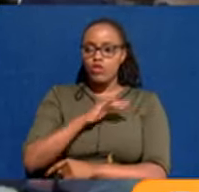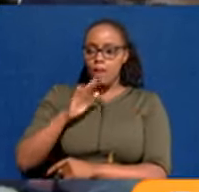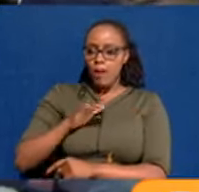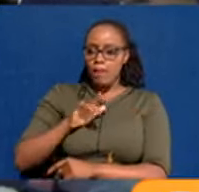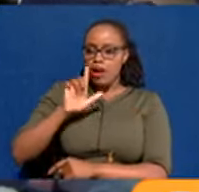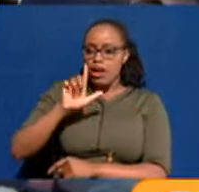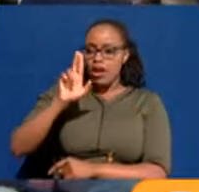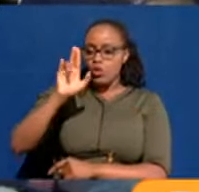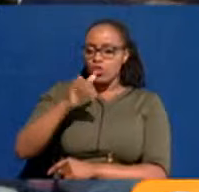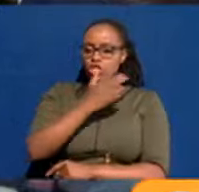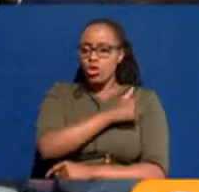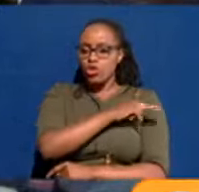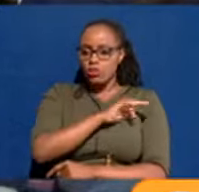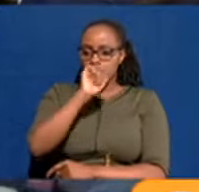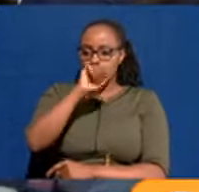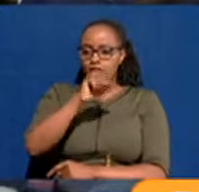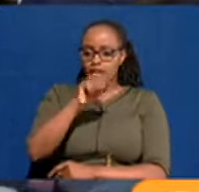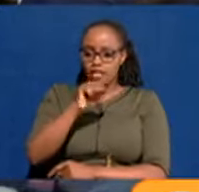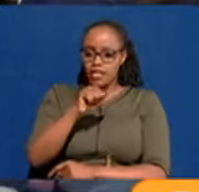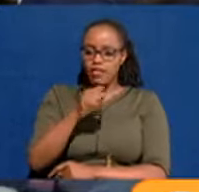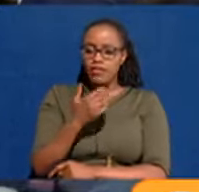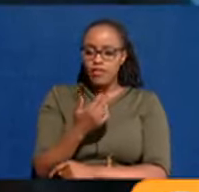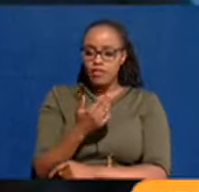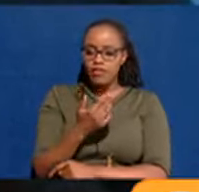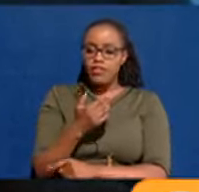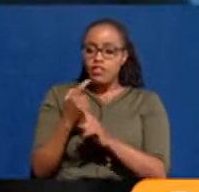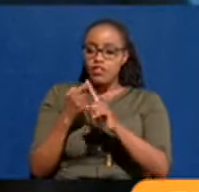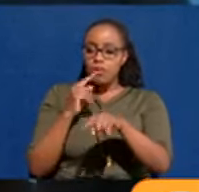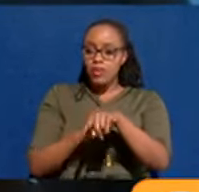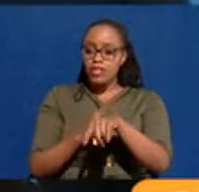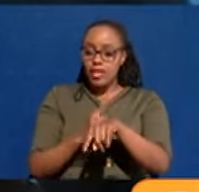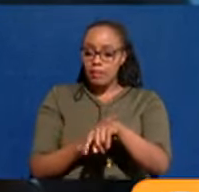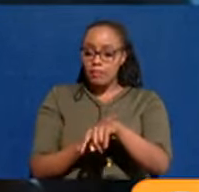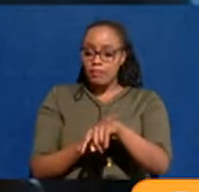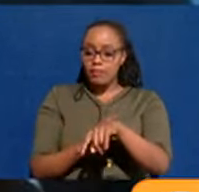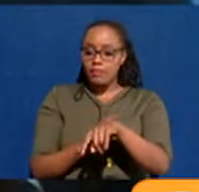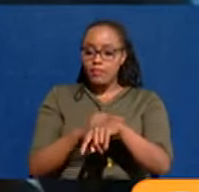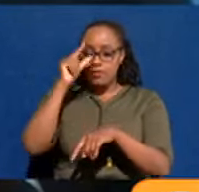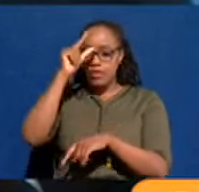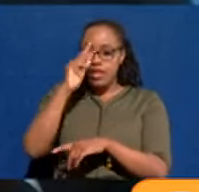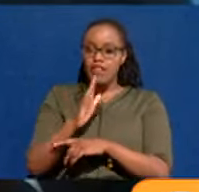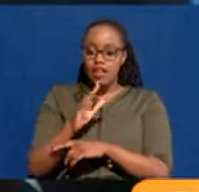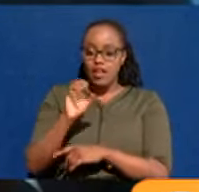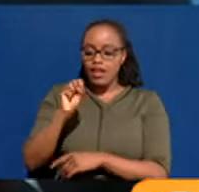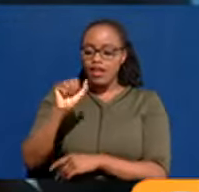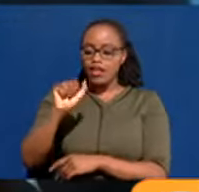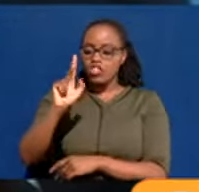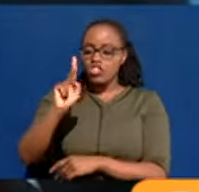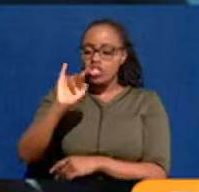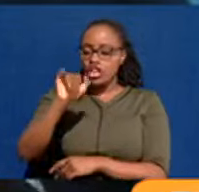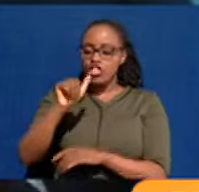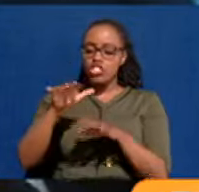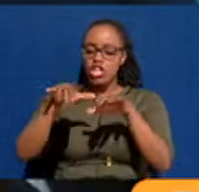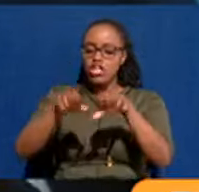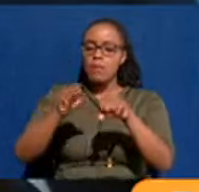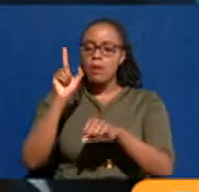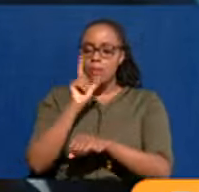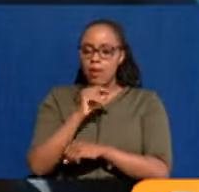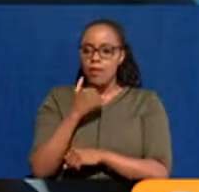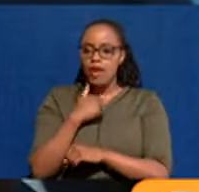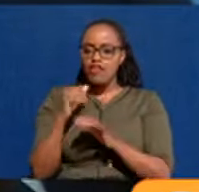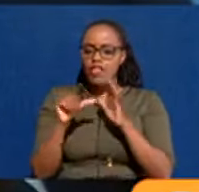Mama Lucy, slightly louder, sir. Ever since governor Sakadja's government came to office, have had